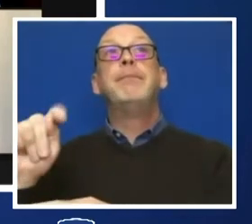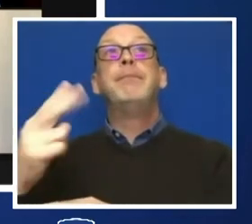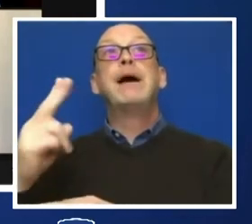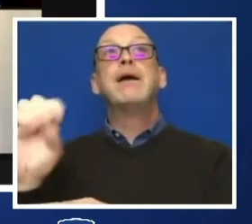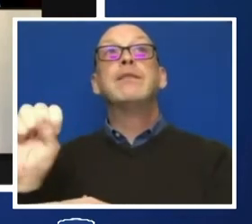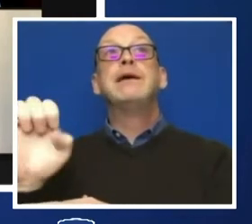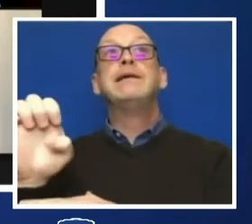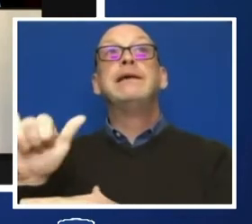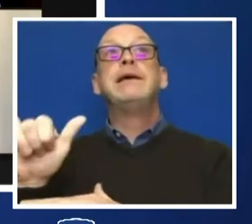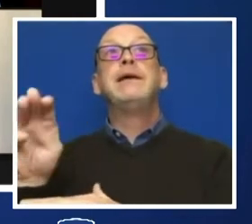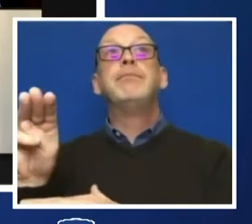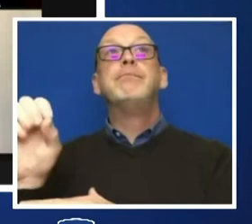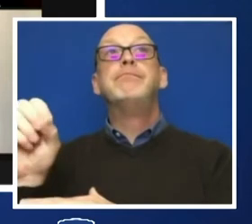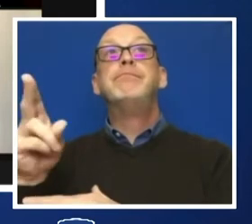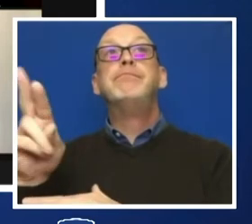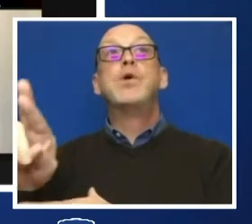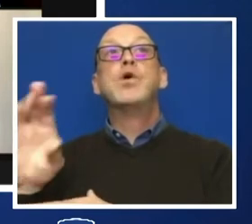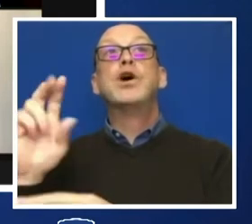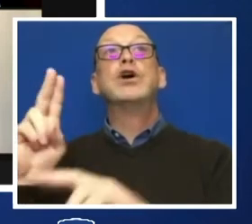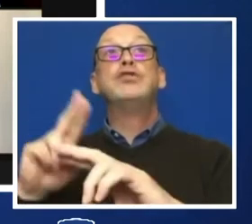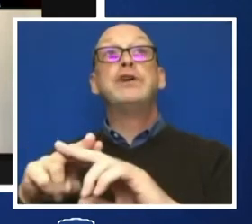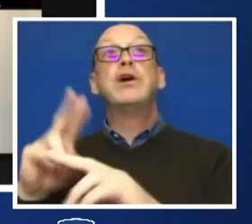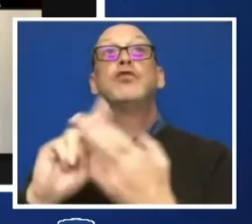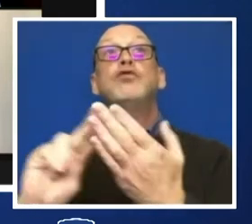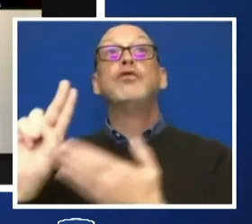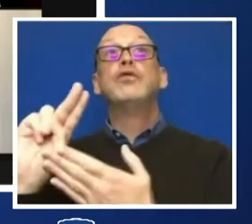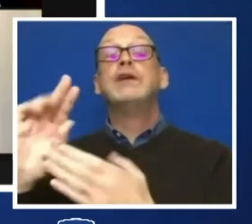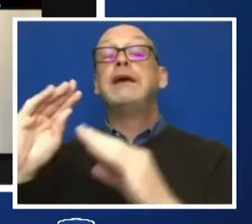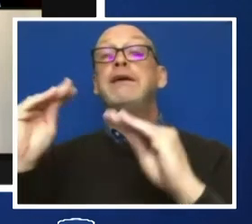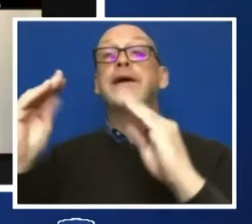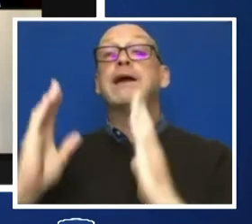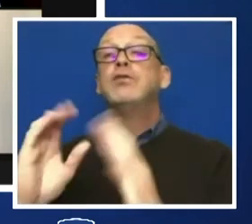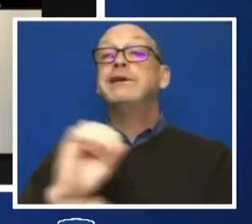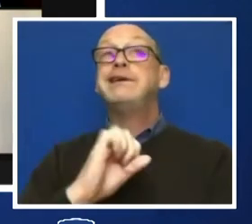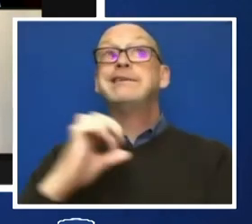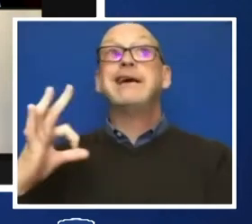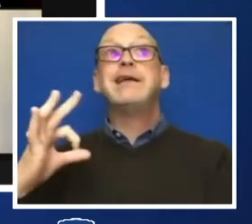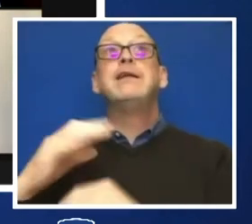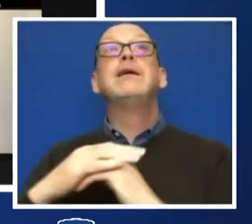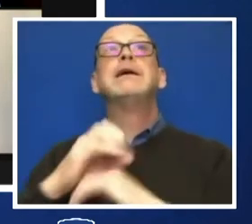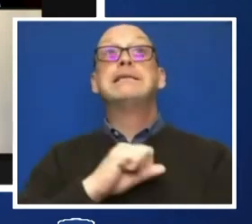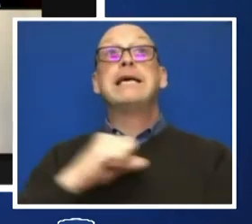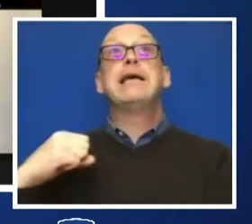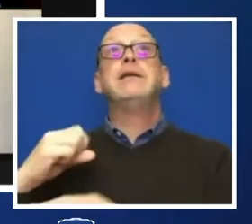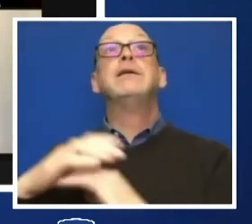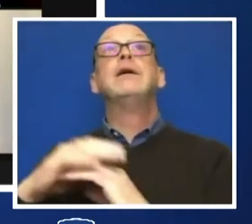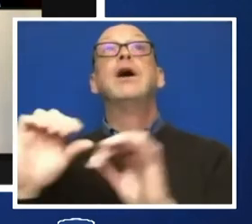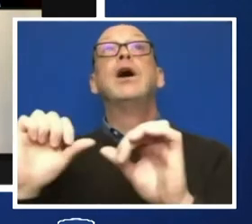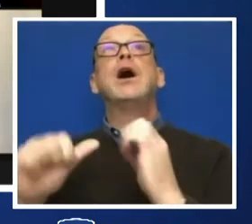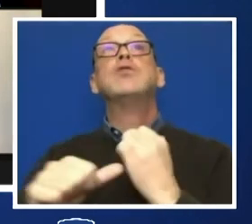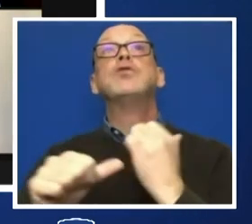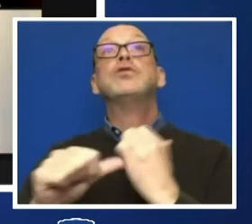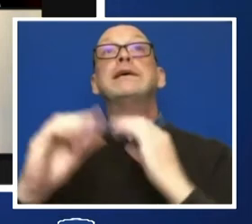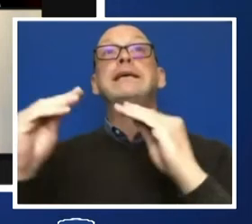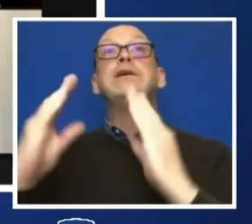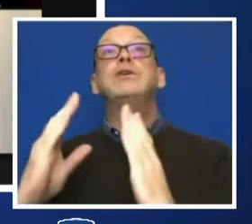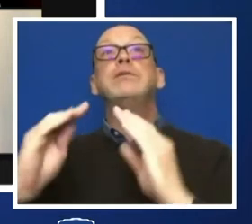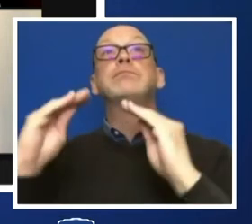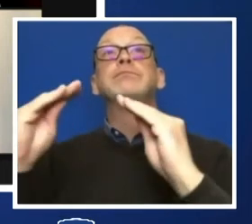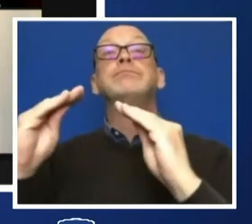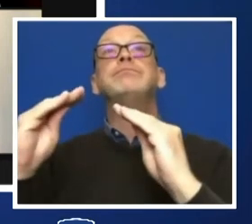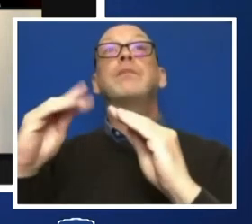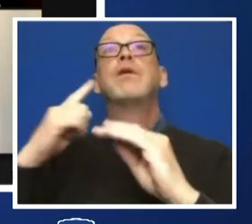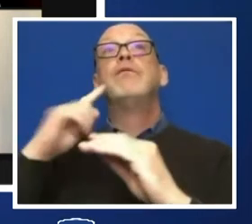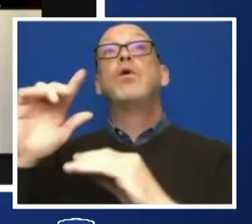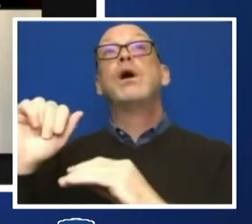The Student Code of Conduct Task Force co-chairs are Naila Holland, dual undergraduate and graduate student and President